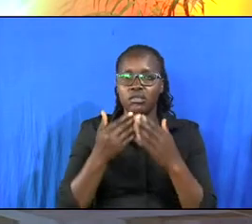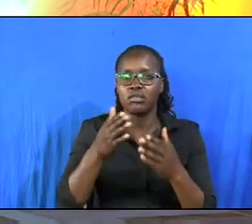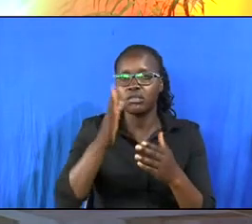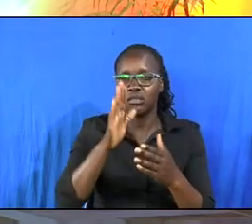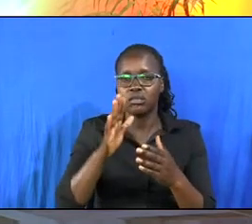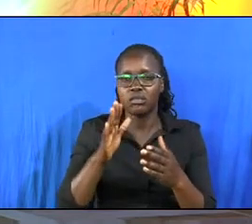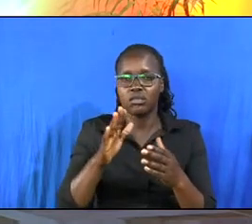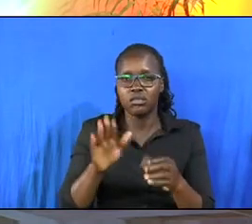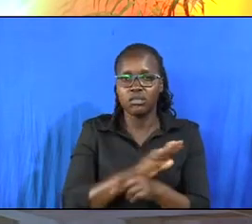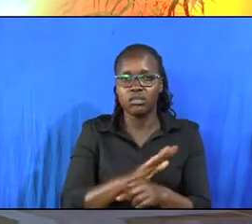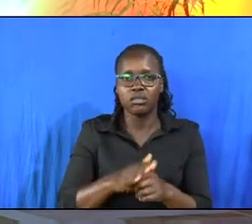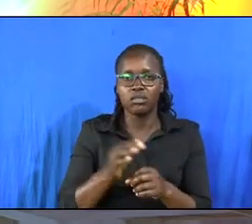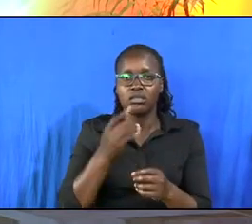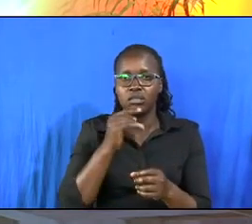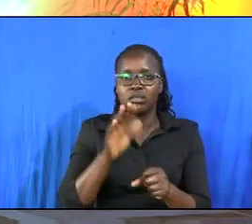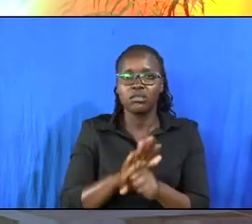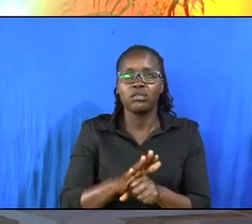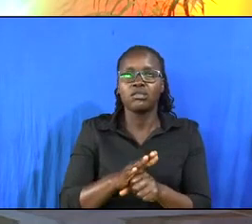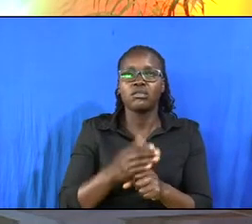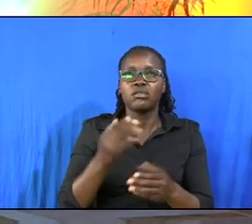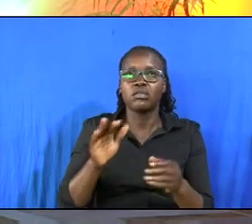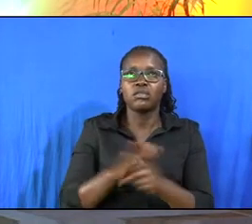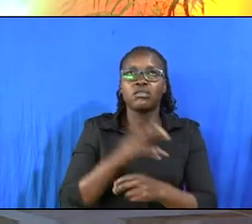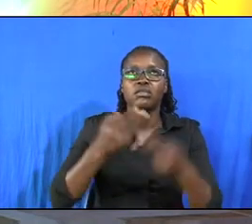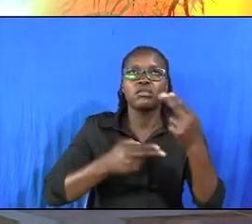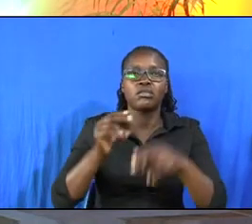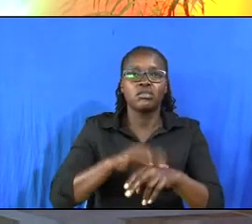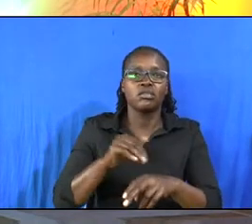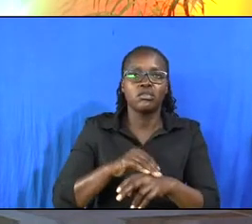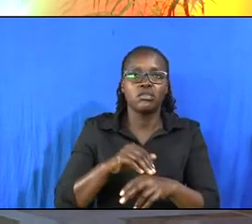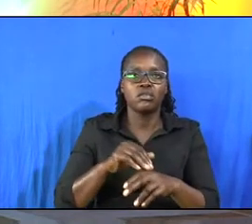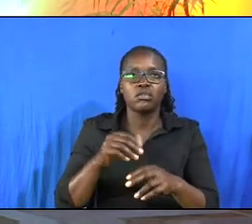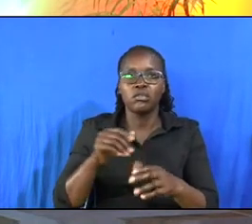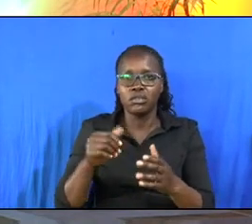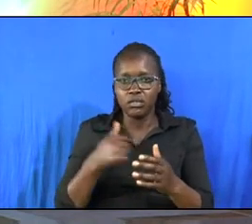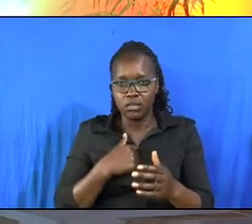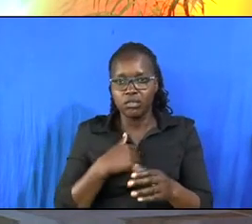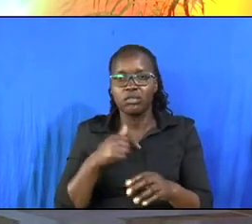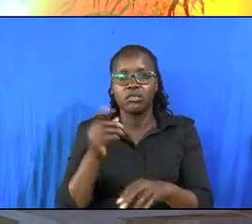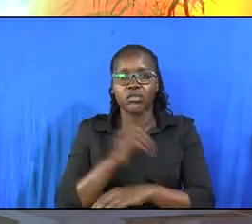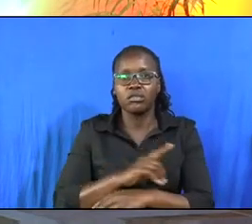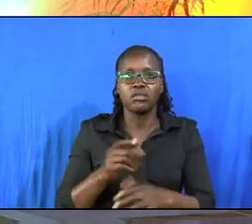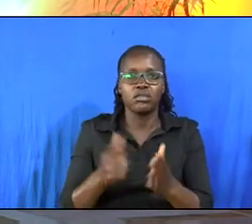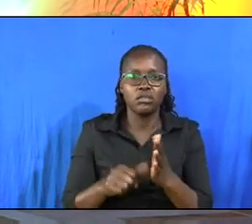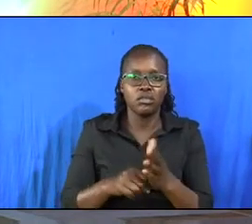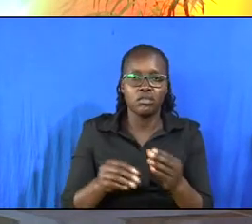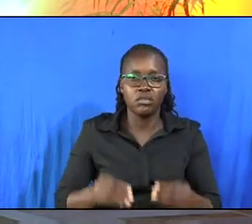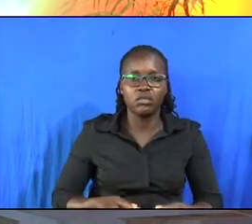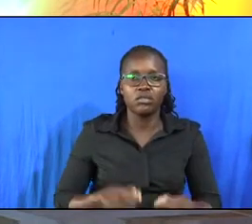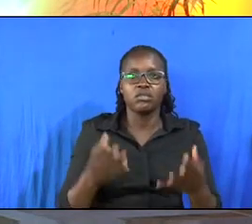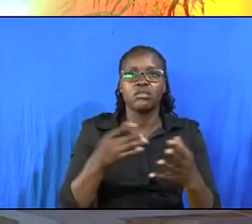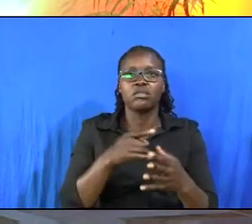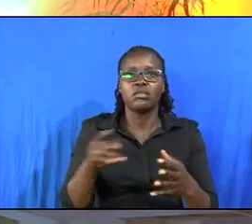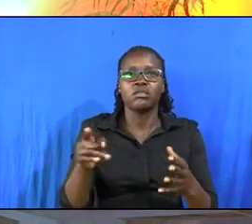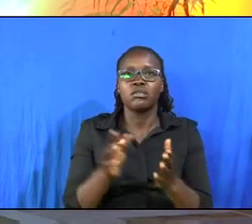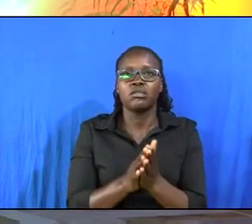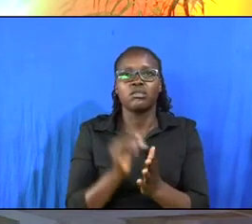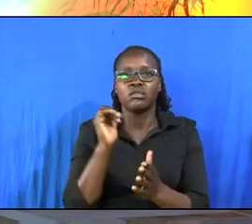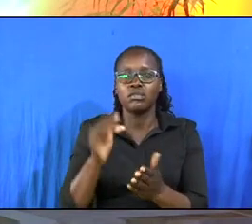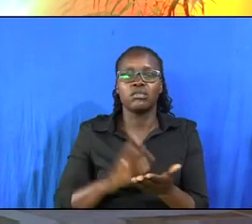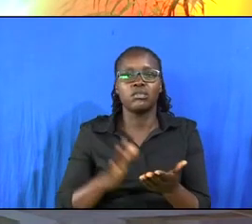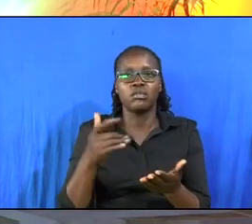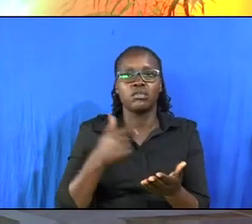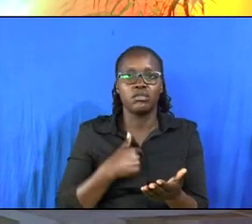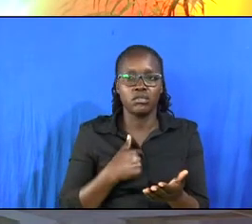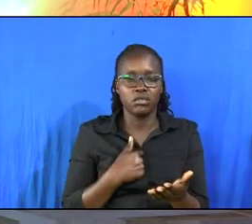Fulfill your vows to the Most High and call upon me in the day of trouble and I will deliver you and you